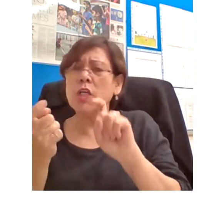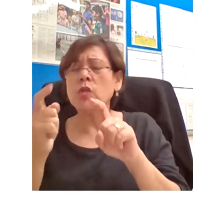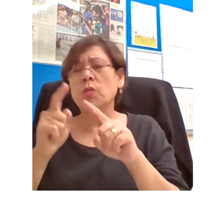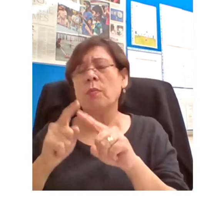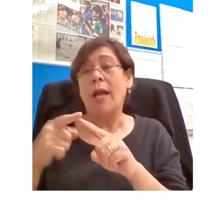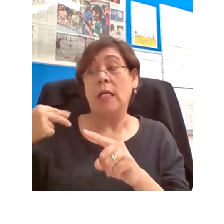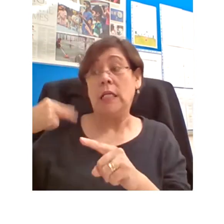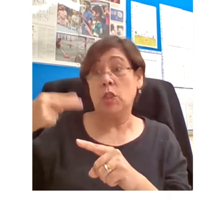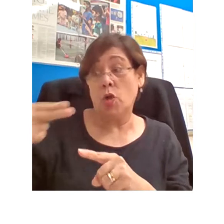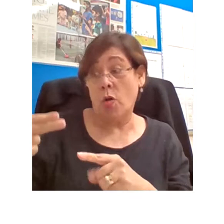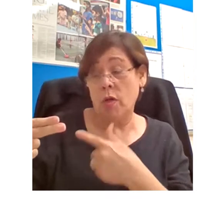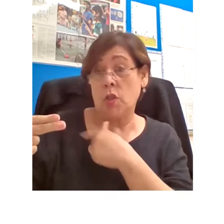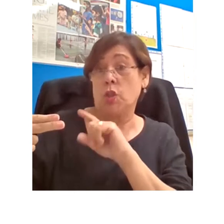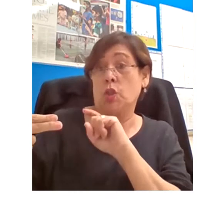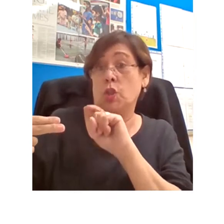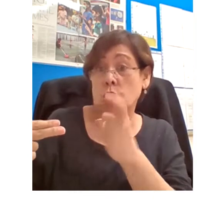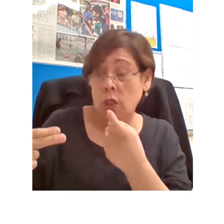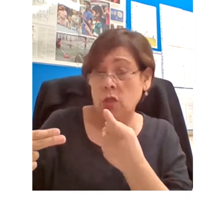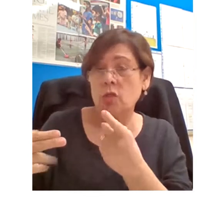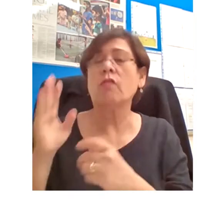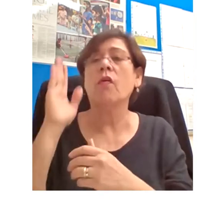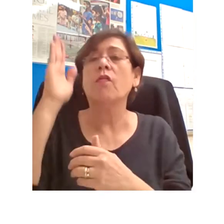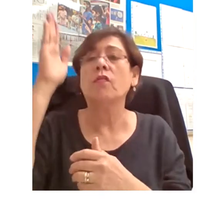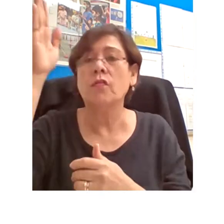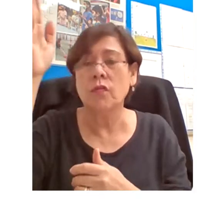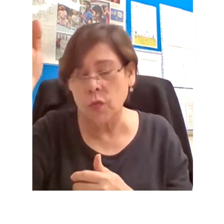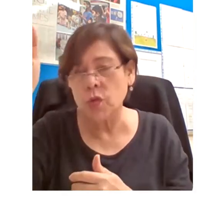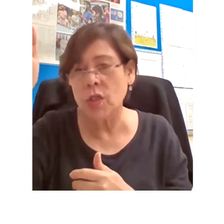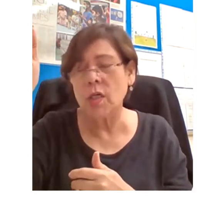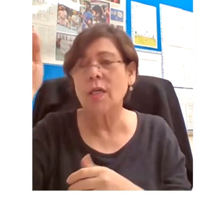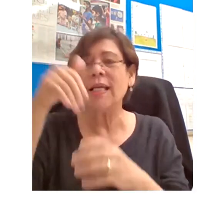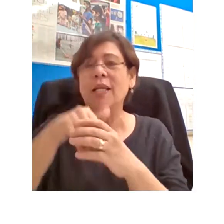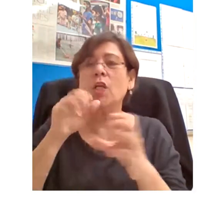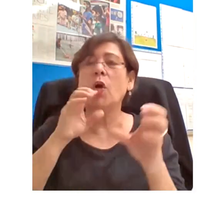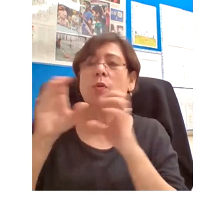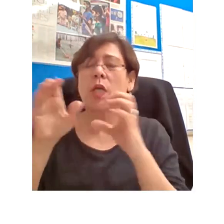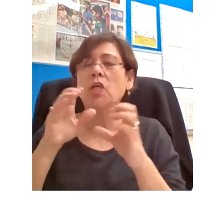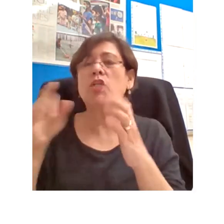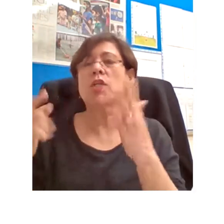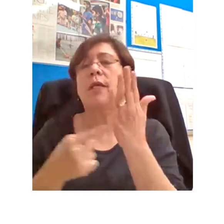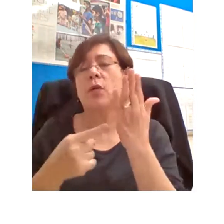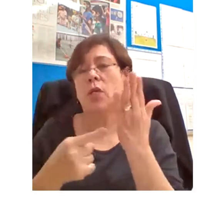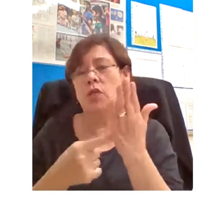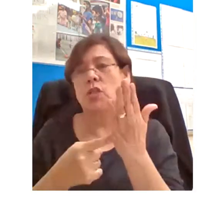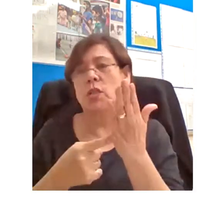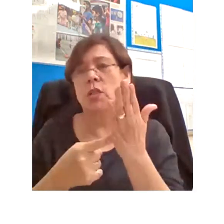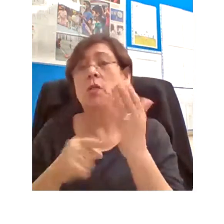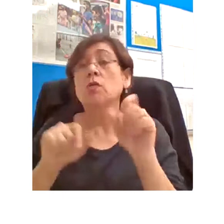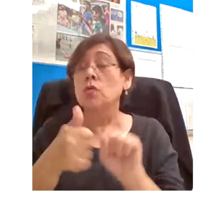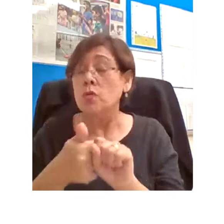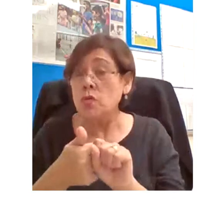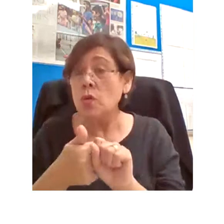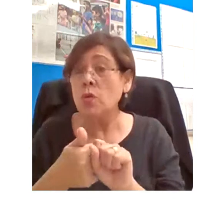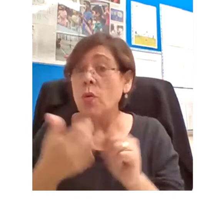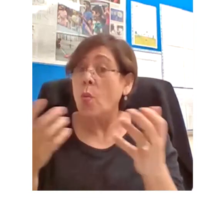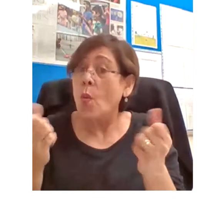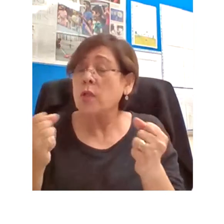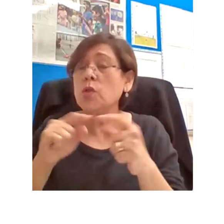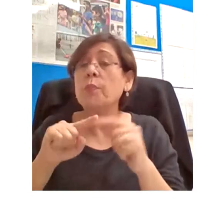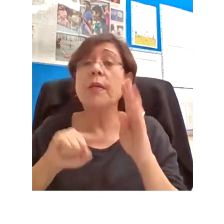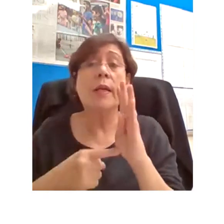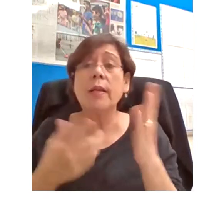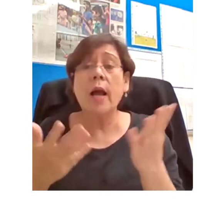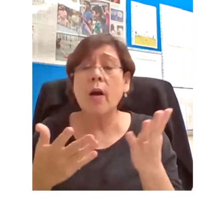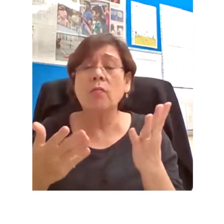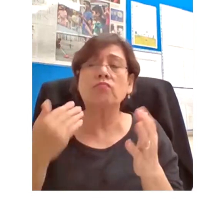significant ongoing revolution in communication technology. So I'd like to begin by looking backward